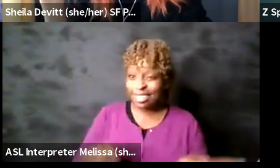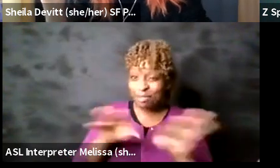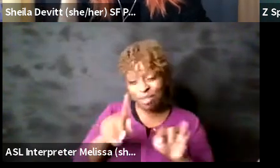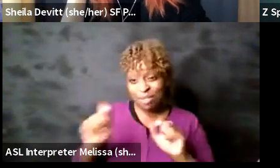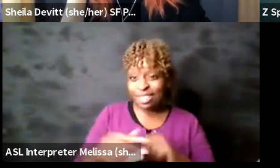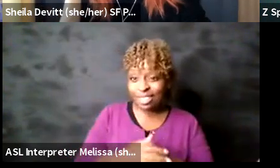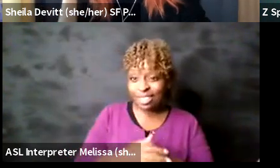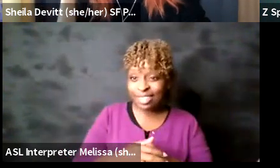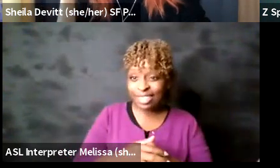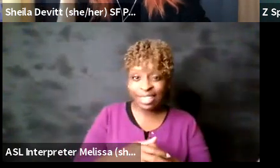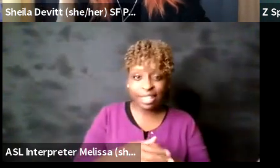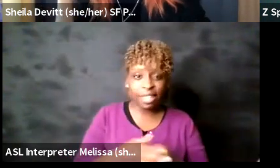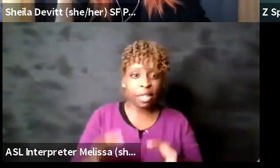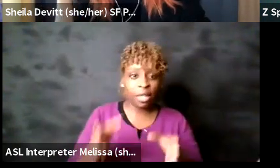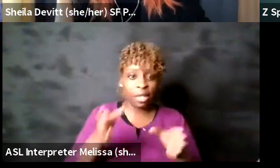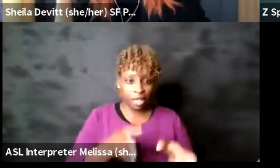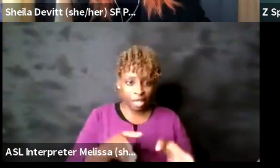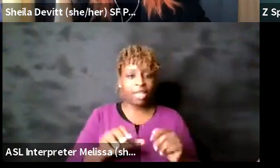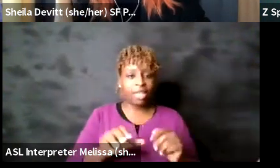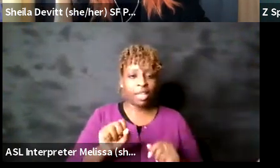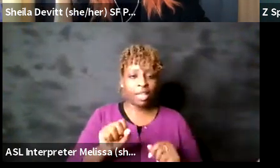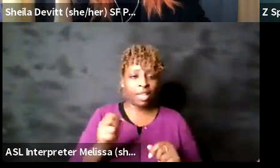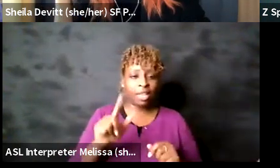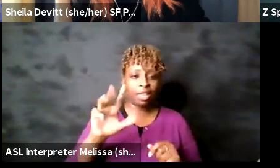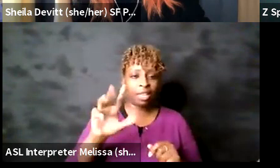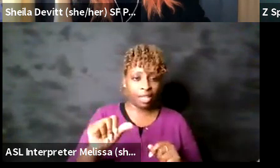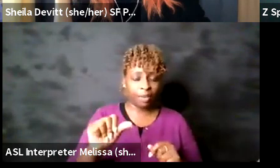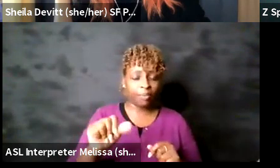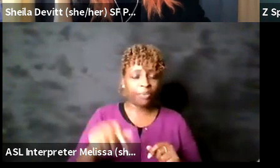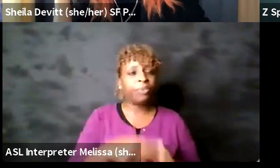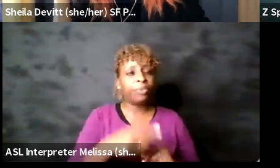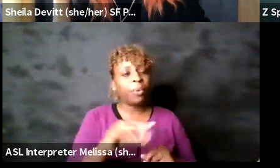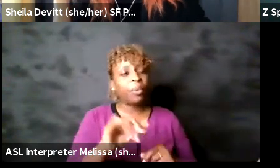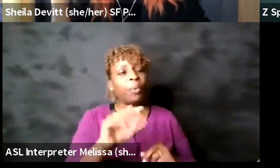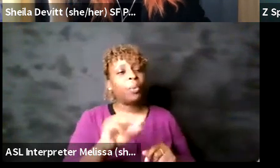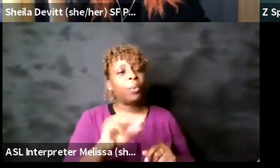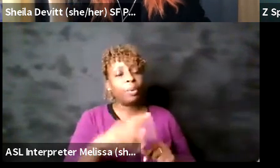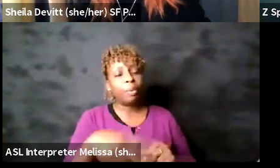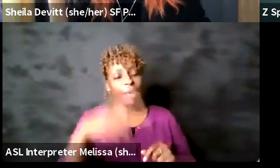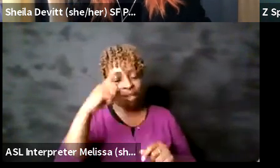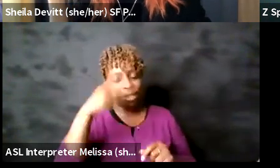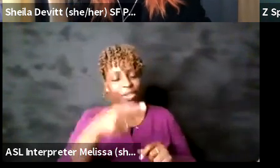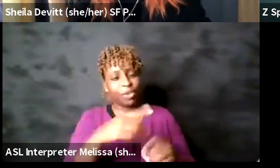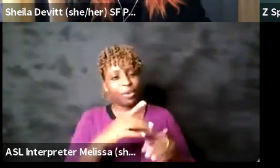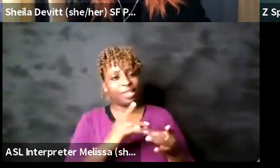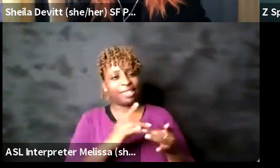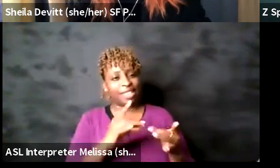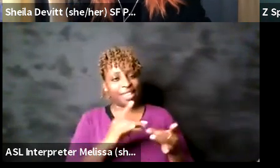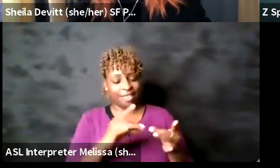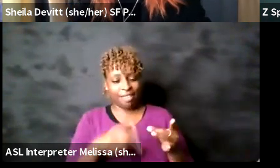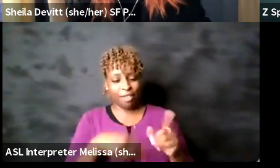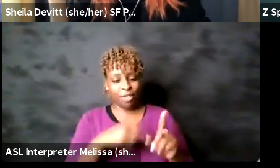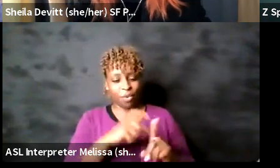sheila uh william i i think you've mentioned a couple of times um the word ritual and